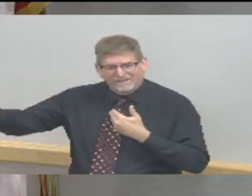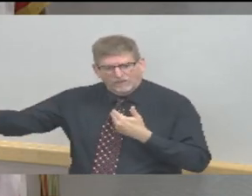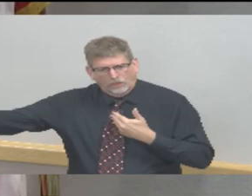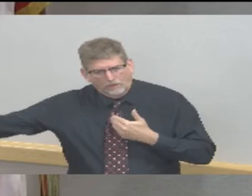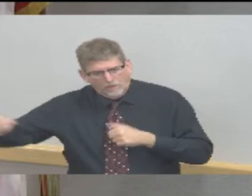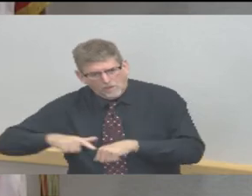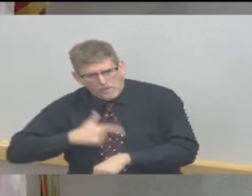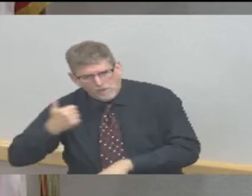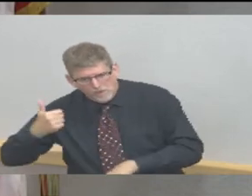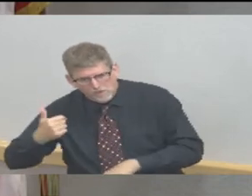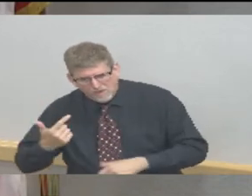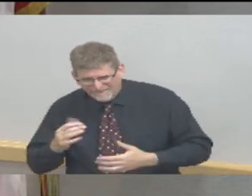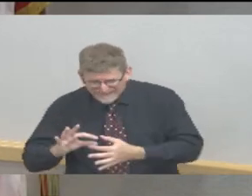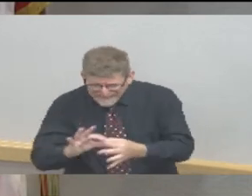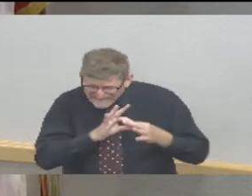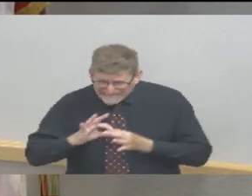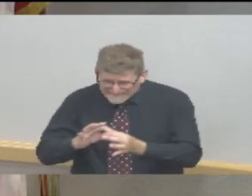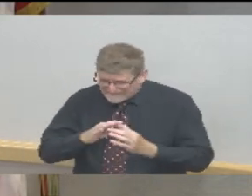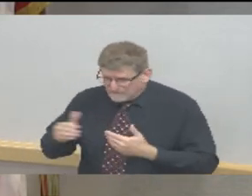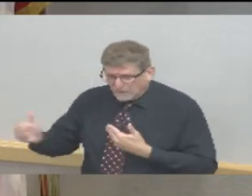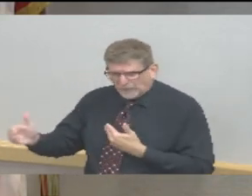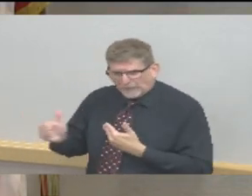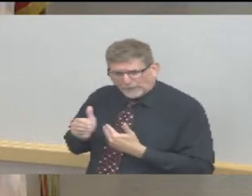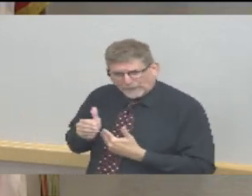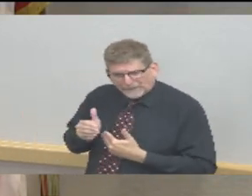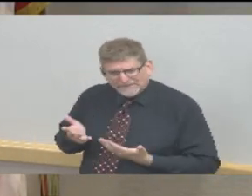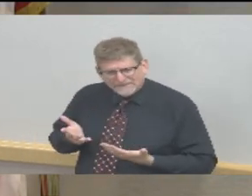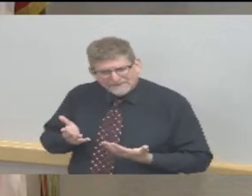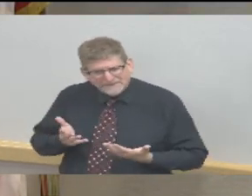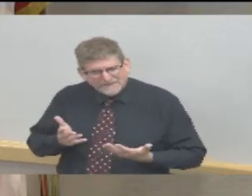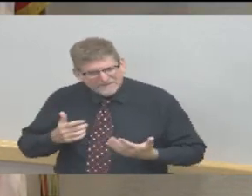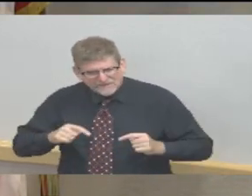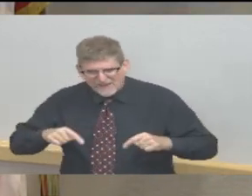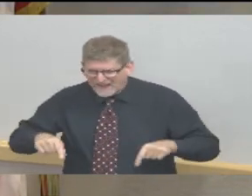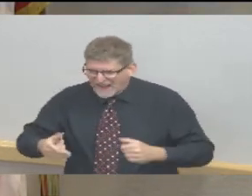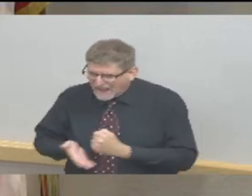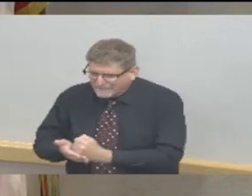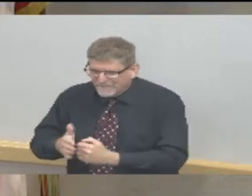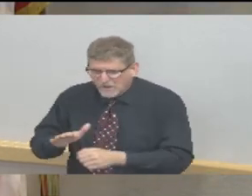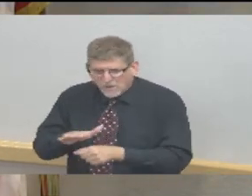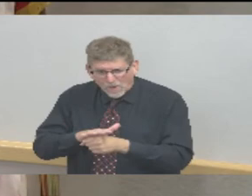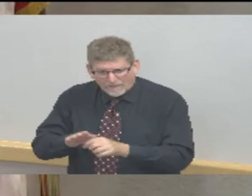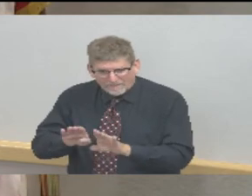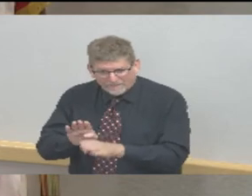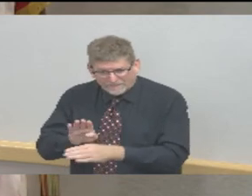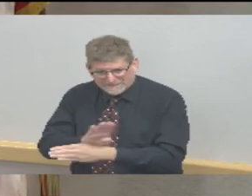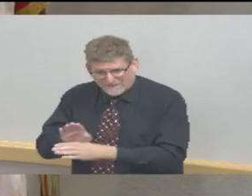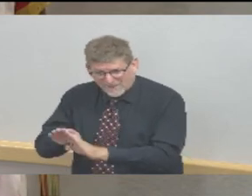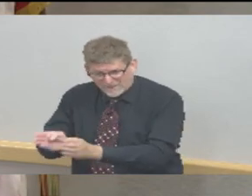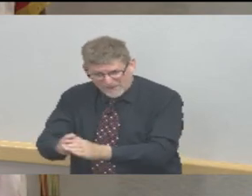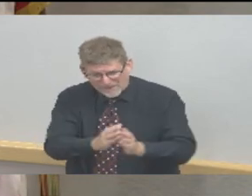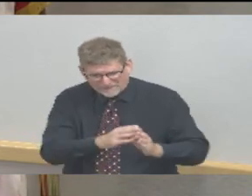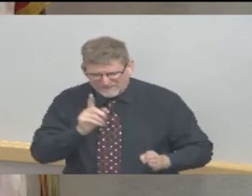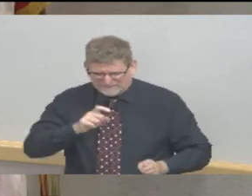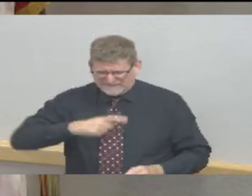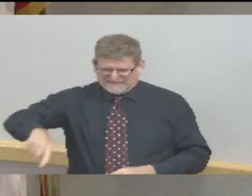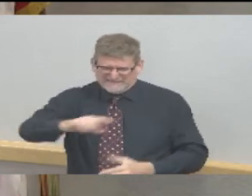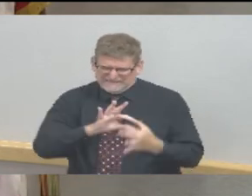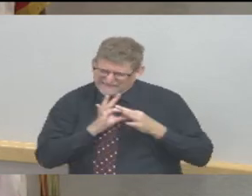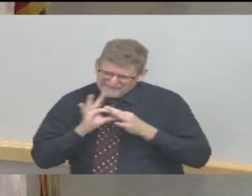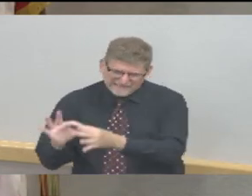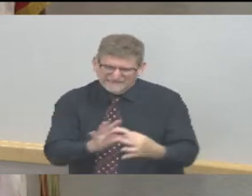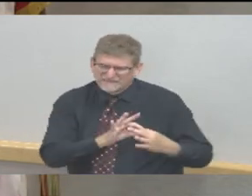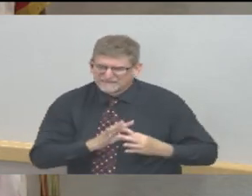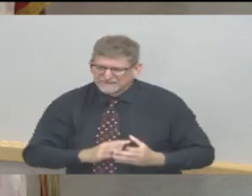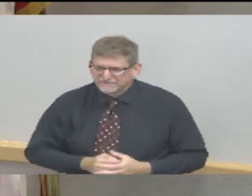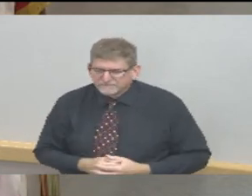in terms of our local business operations as well. To share with you basically what is